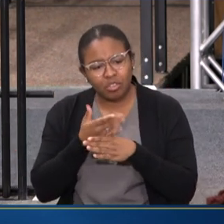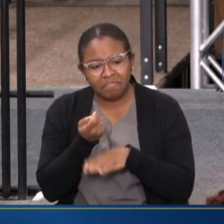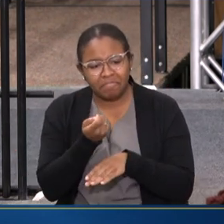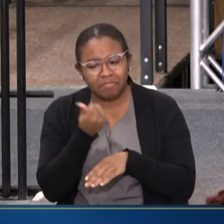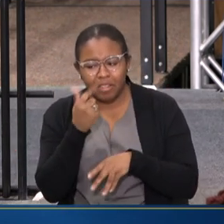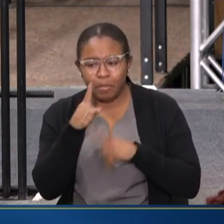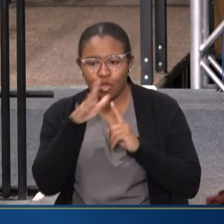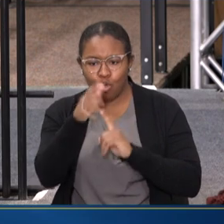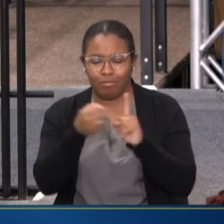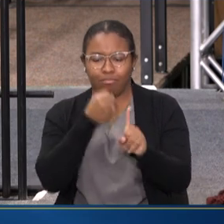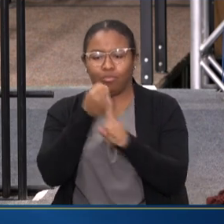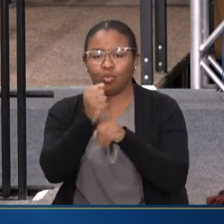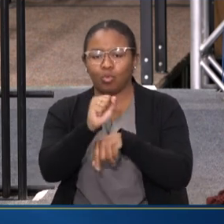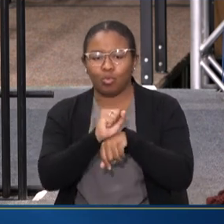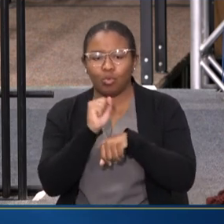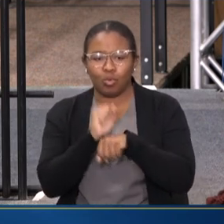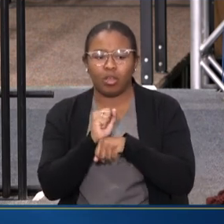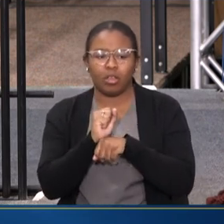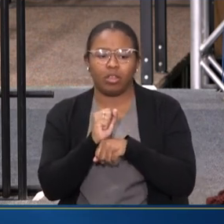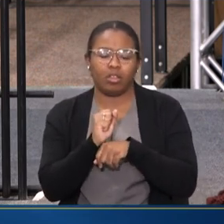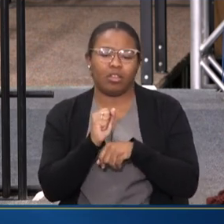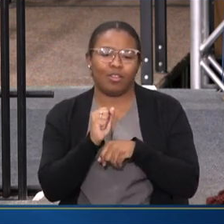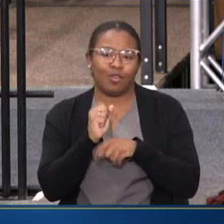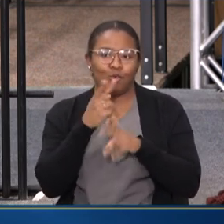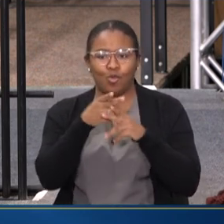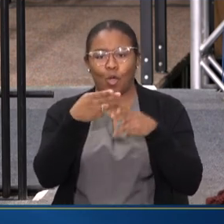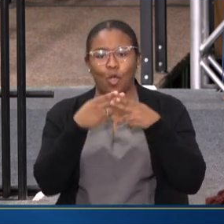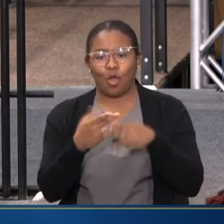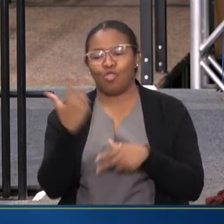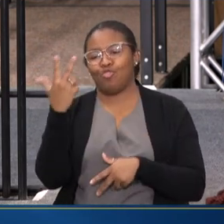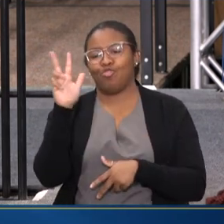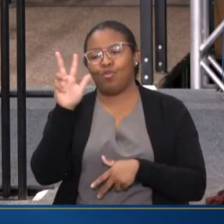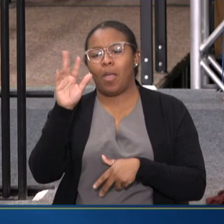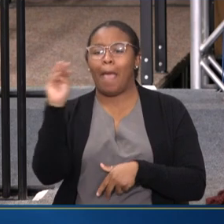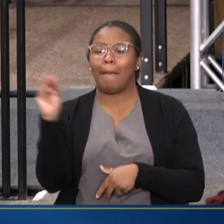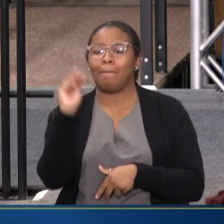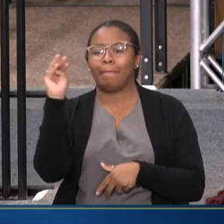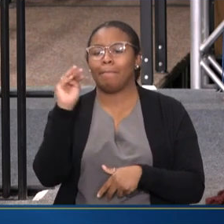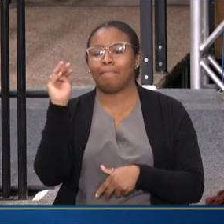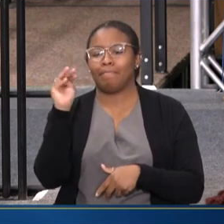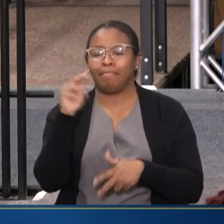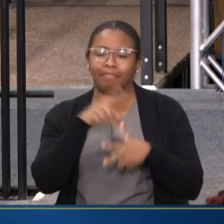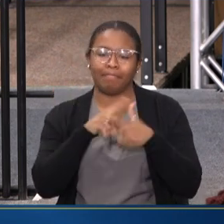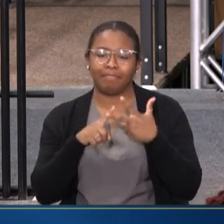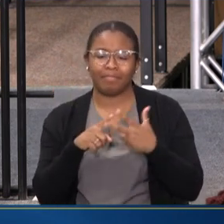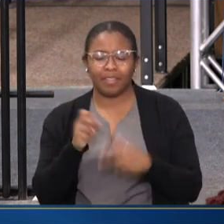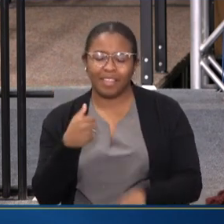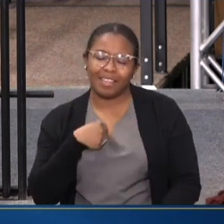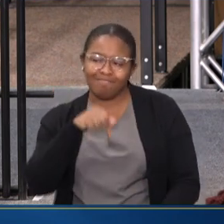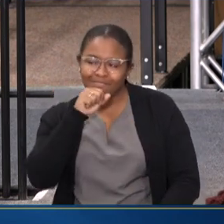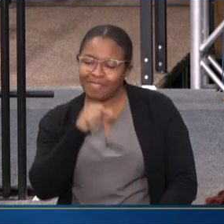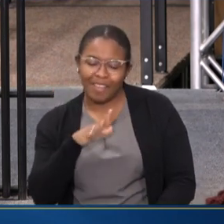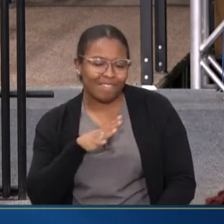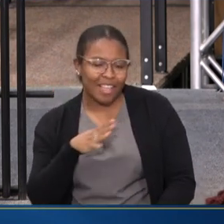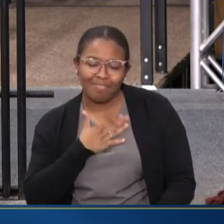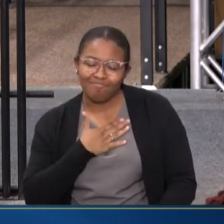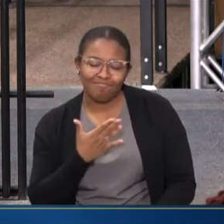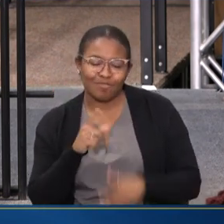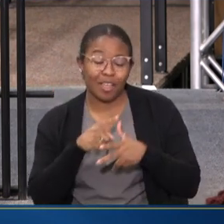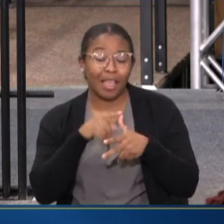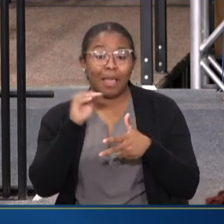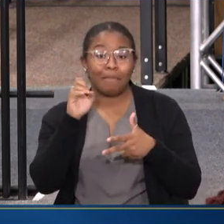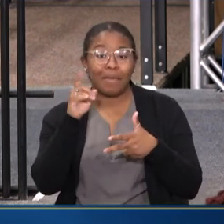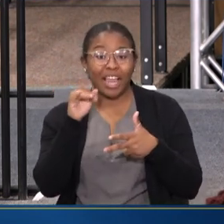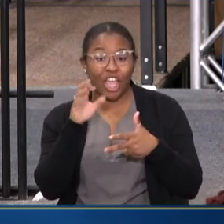IMPACTFUL WORK THAT YOU'VE DONE ACROSS WHAT YOU CALL THE THREE M'S? I LOVE TO TALK ABOUT THE THREE M'S. MEDICARE,